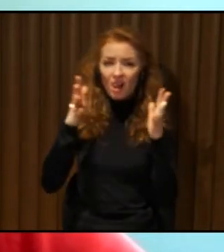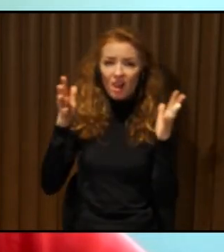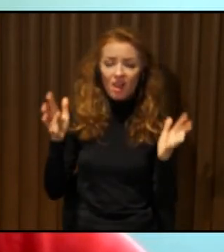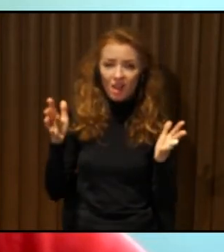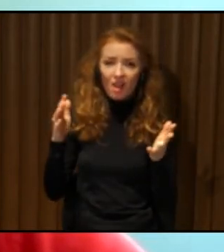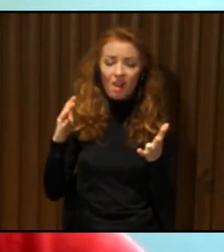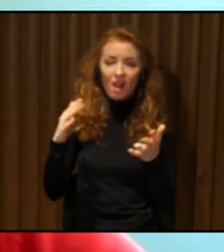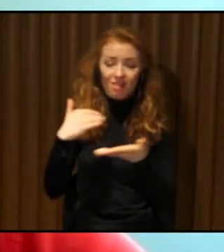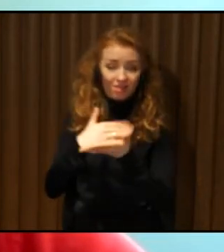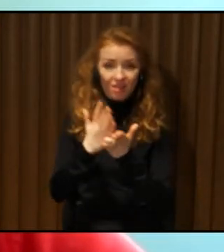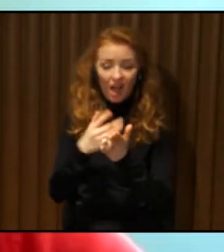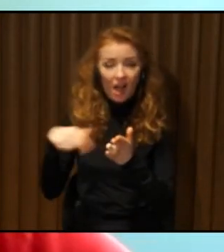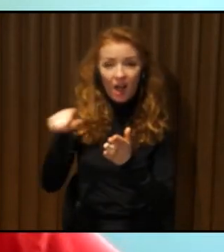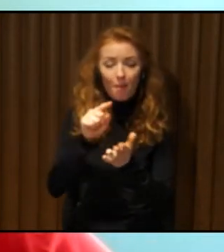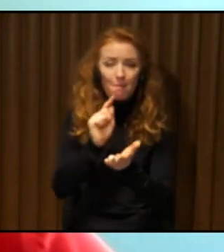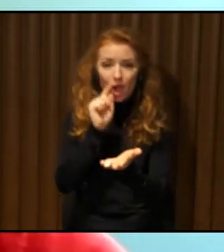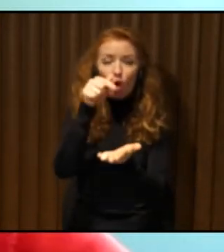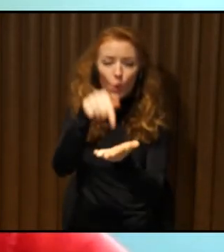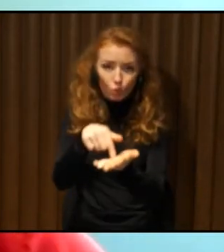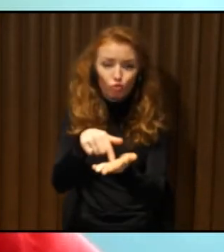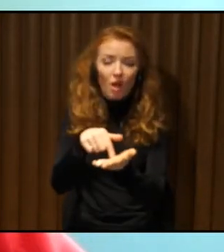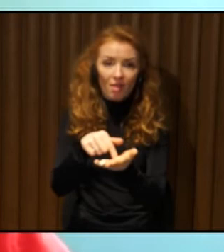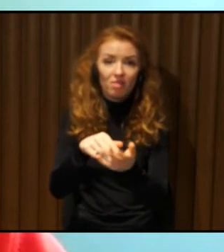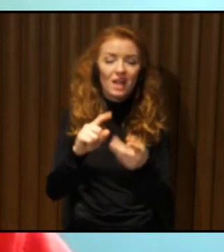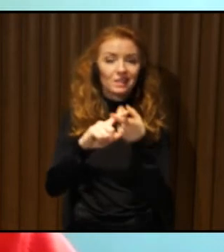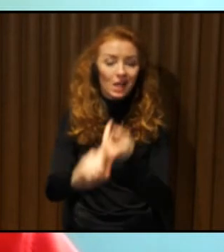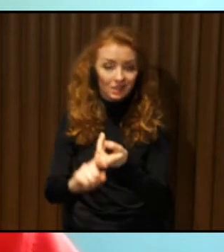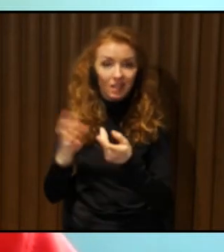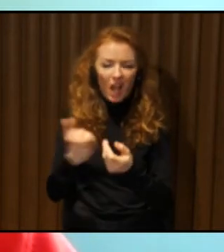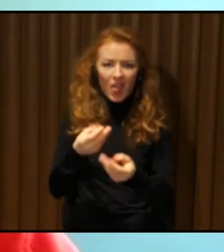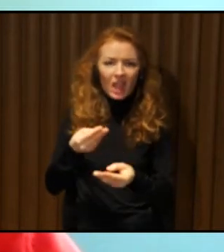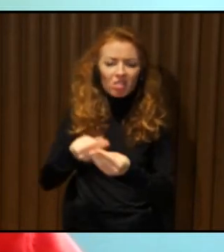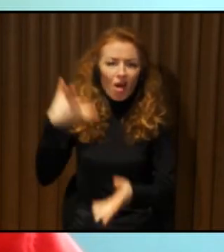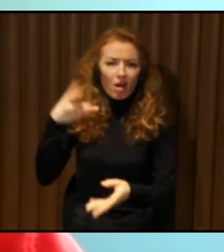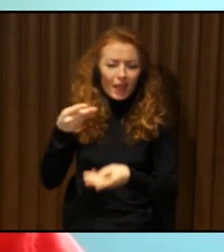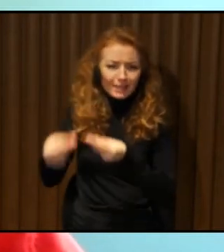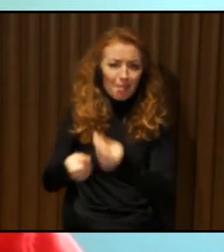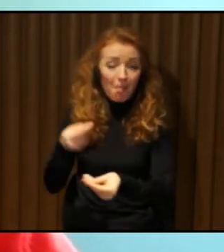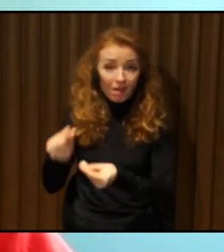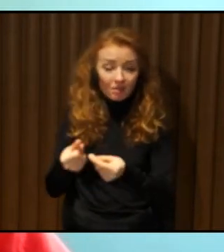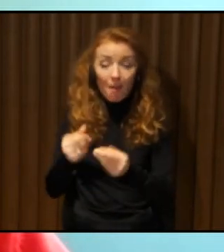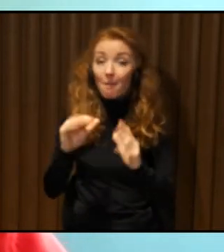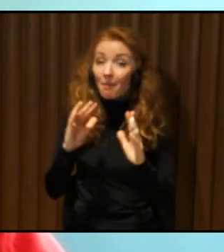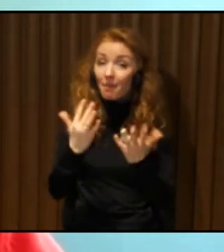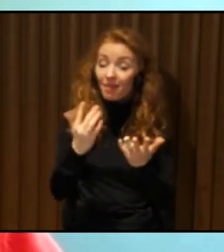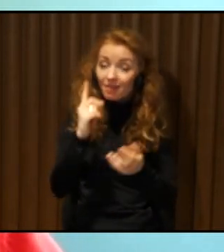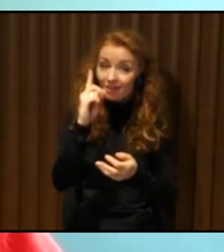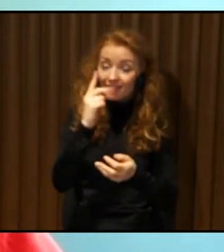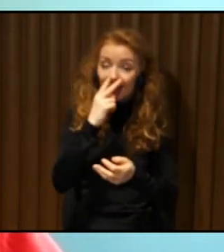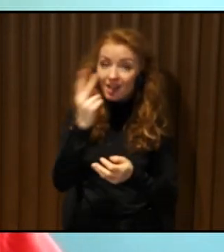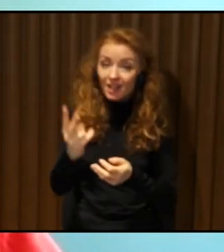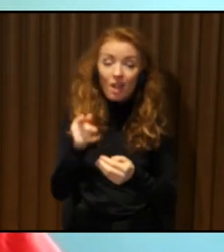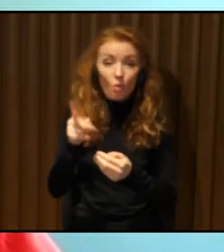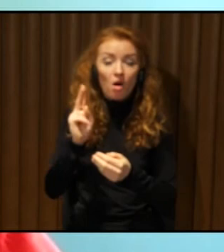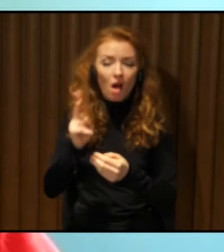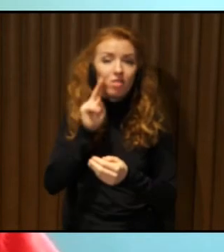cost. But we try to explain that it's an investment. And as you mentioned, MTA in